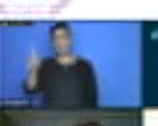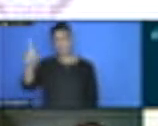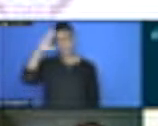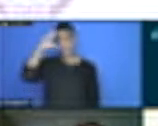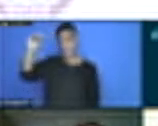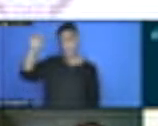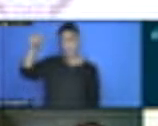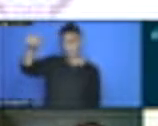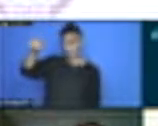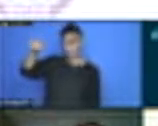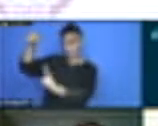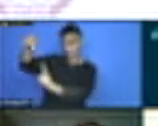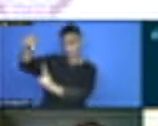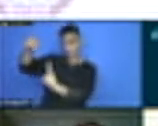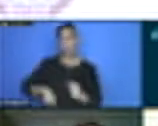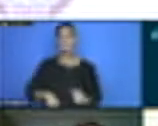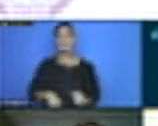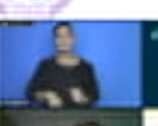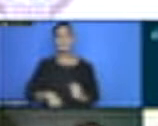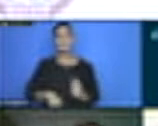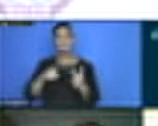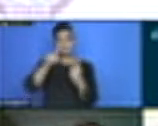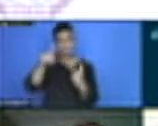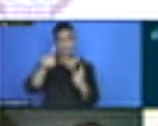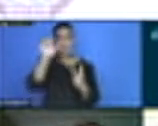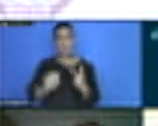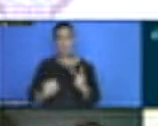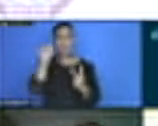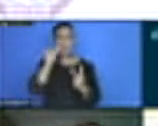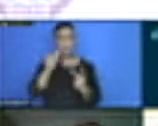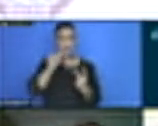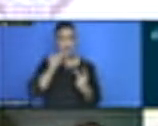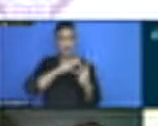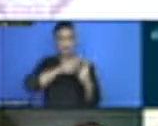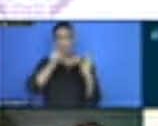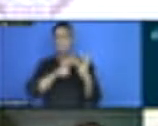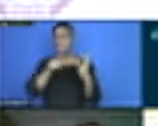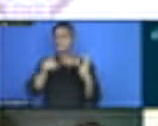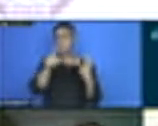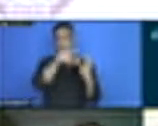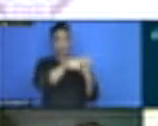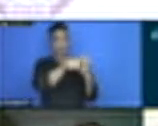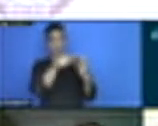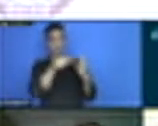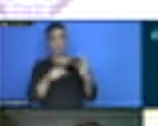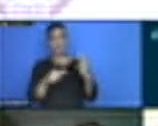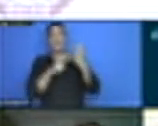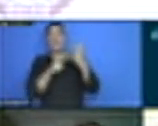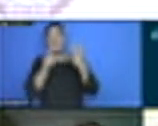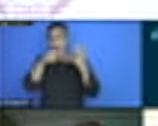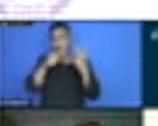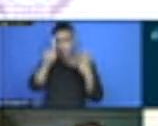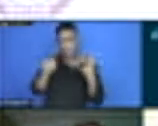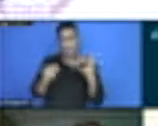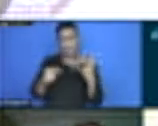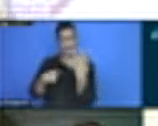Yes. South Sudan. And one over here. And four. So I've seen four. Let's